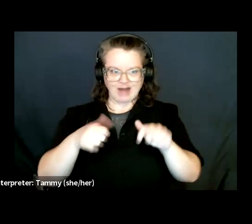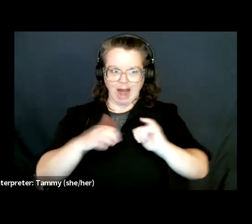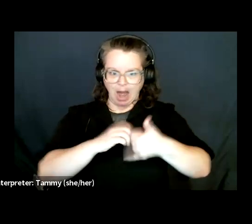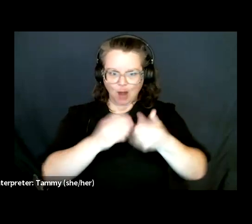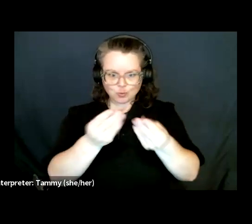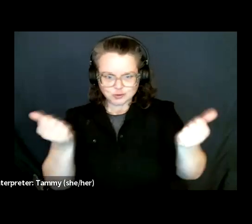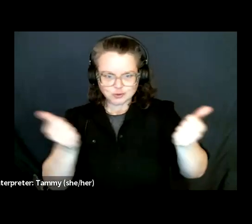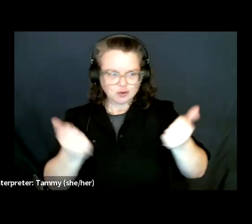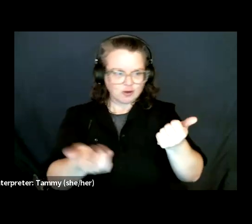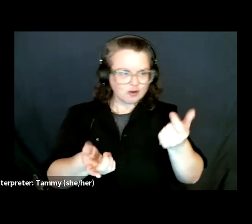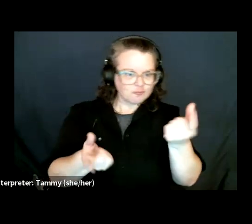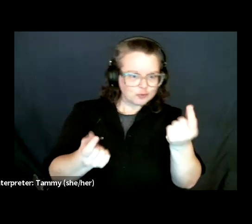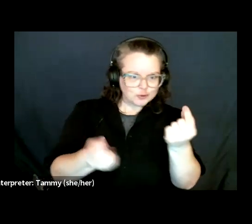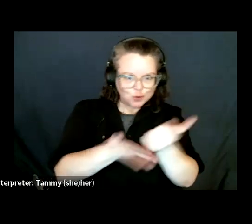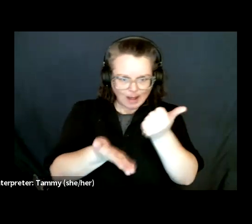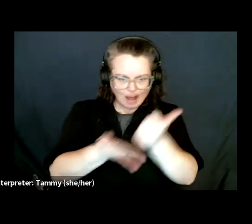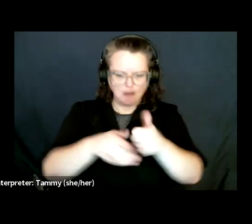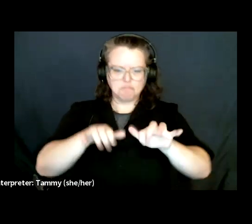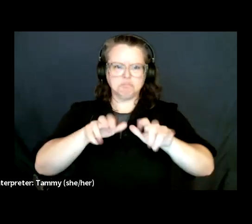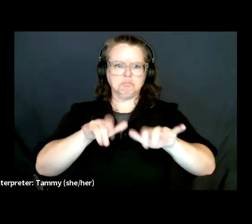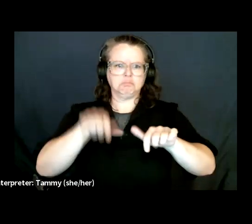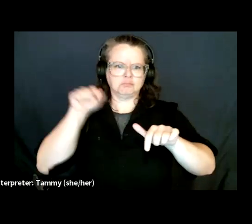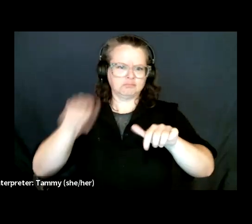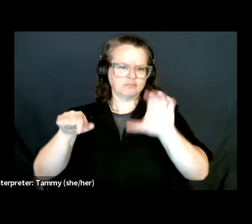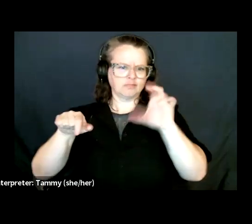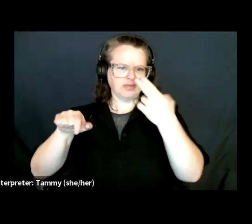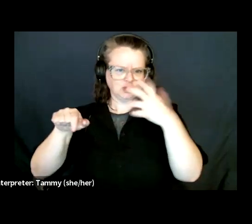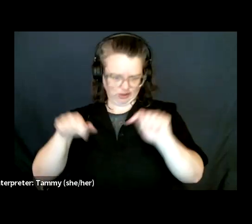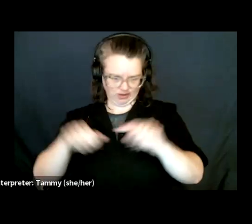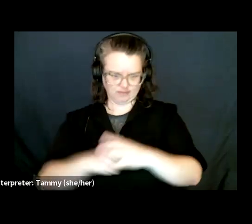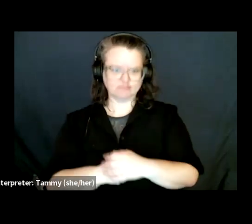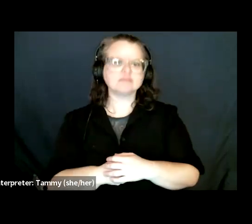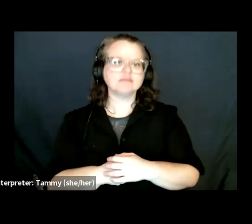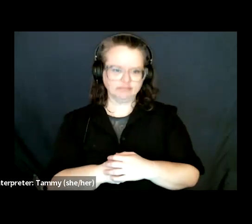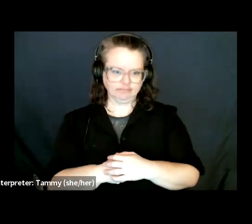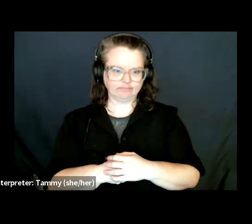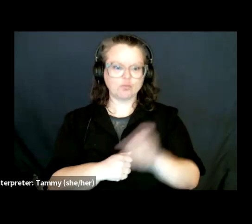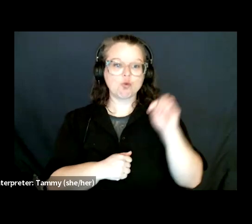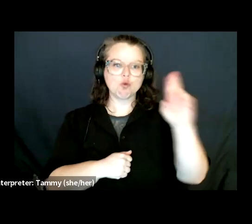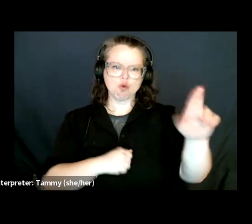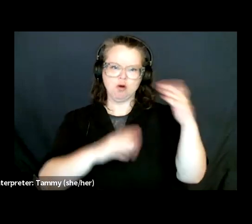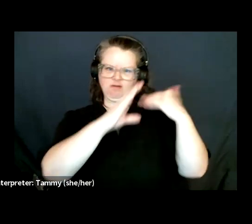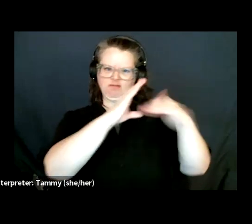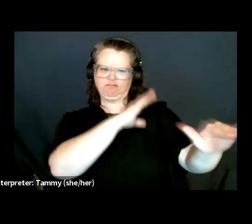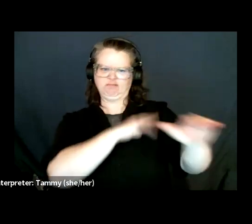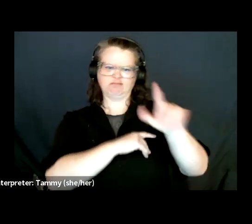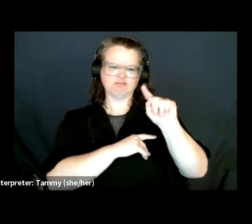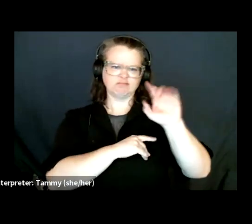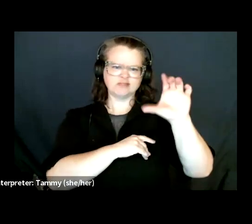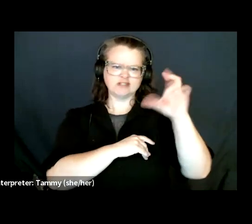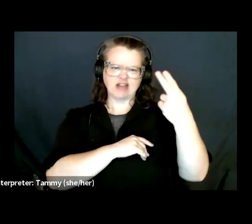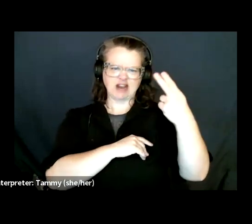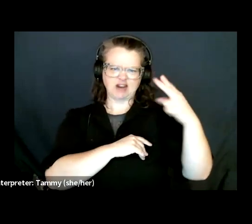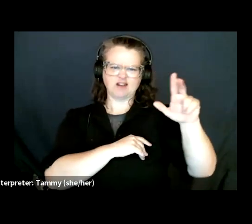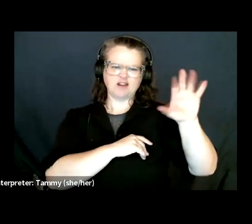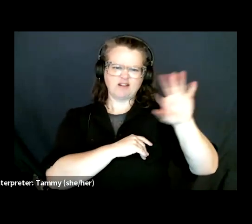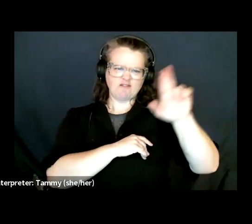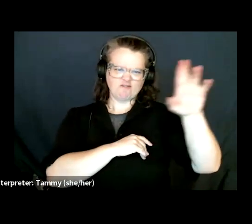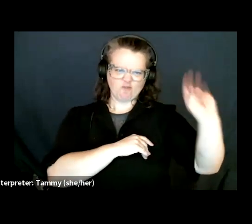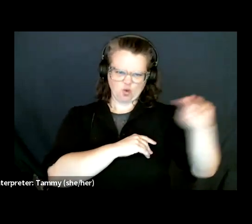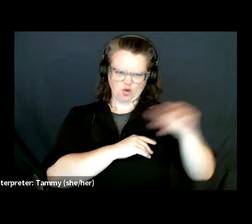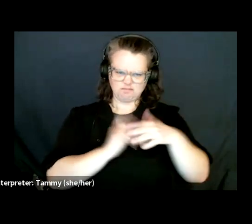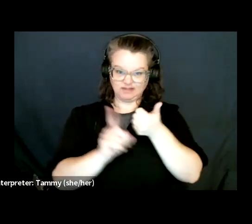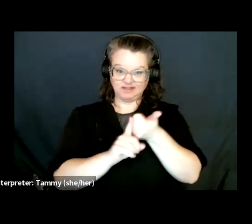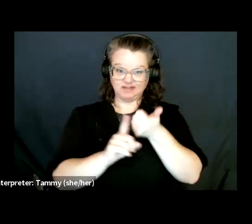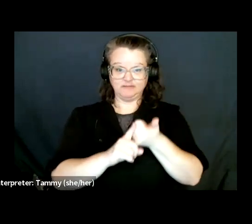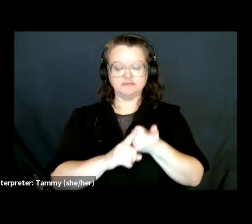live ASL and closed captioning for this presentation. To see the captions, please find the show subtitle button